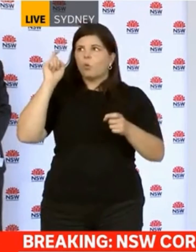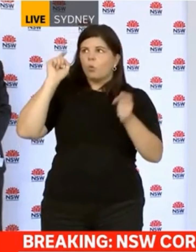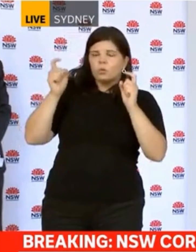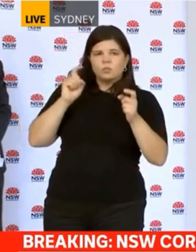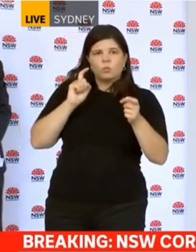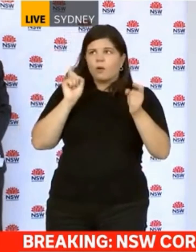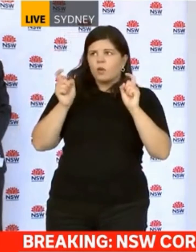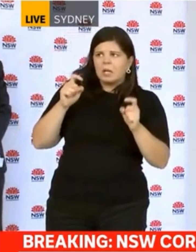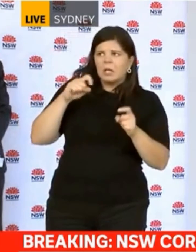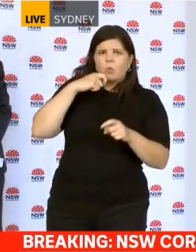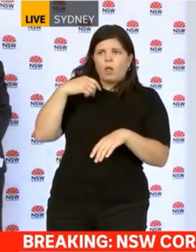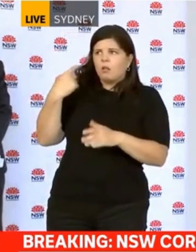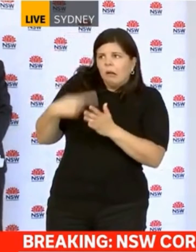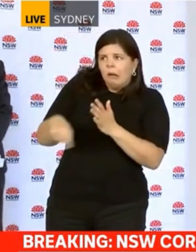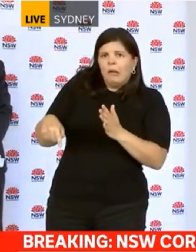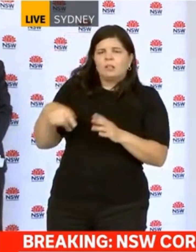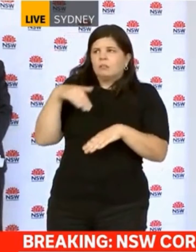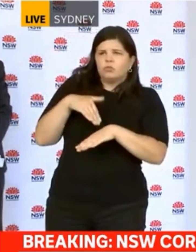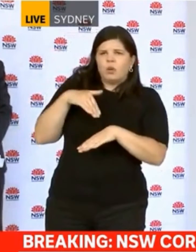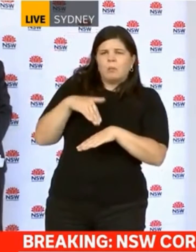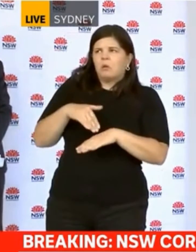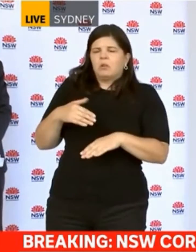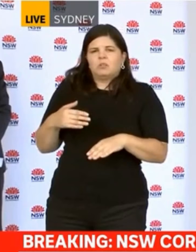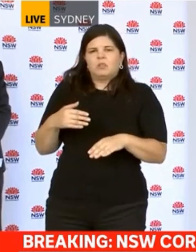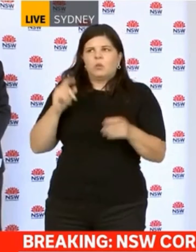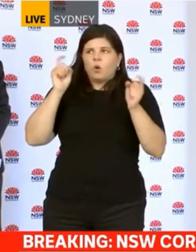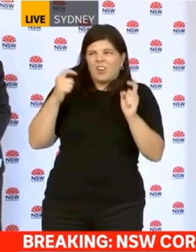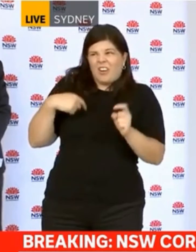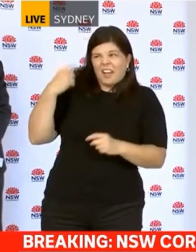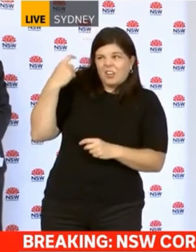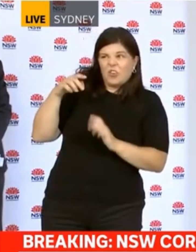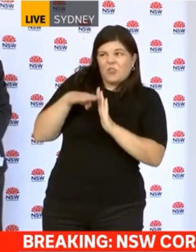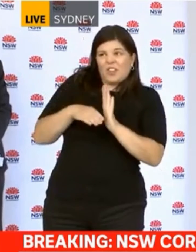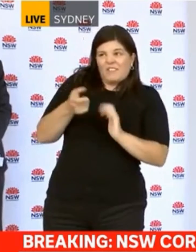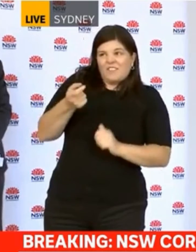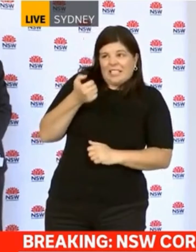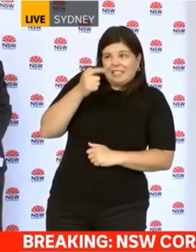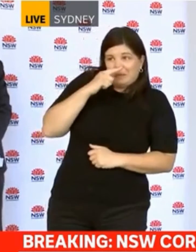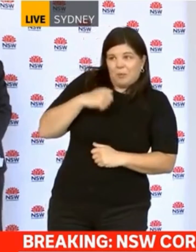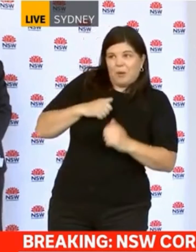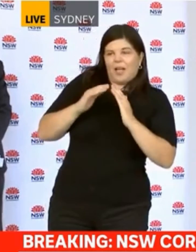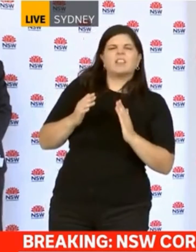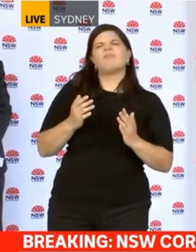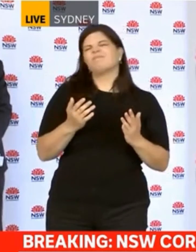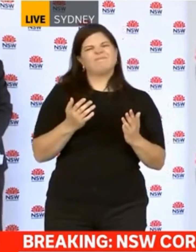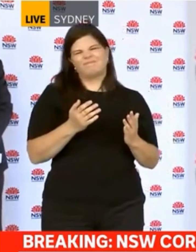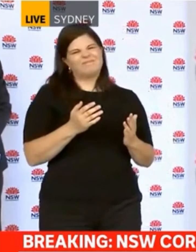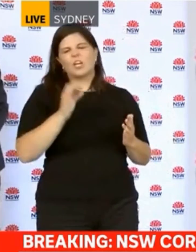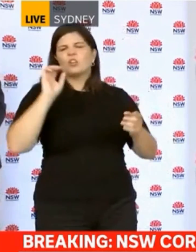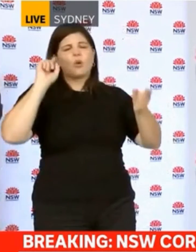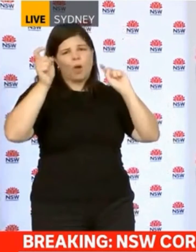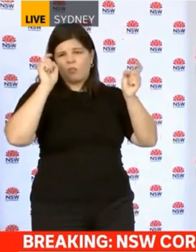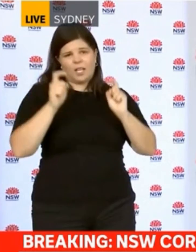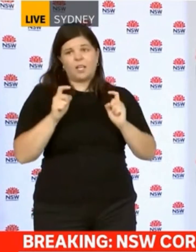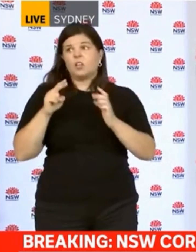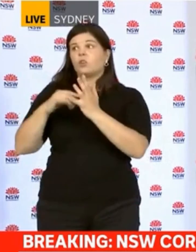rules. And can I assure you that's not the case. Health are so good. I mean, they don't pass on to anybody, including me,